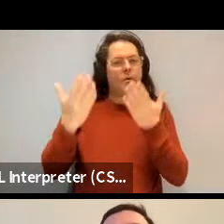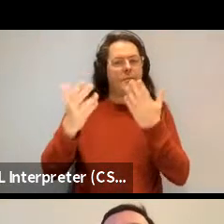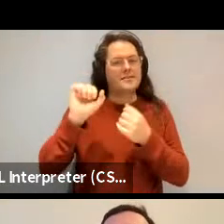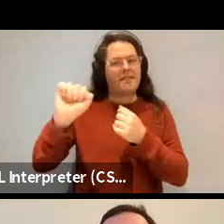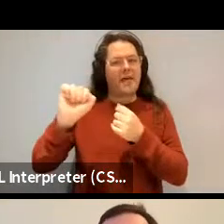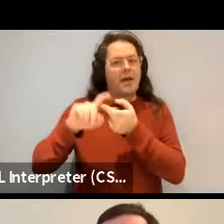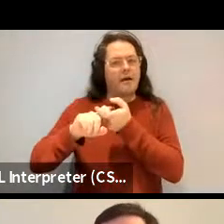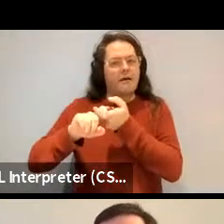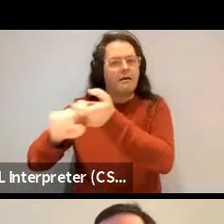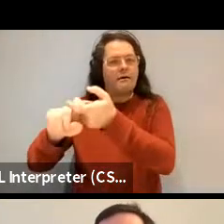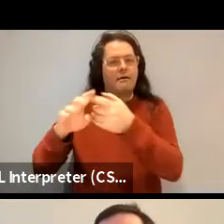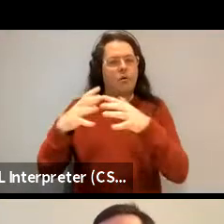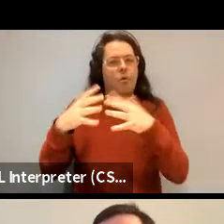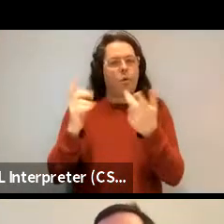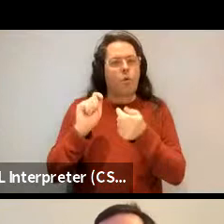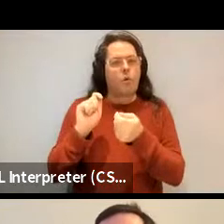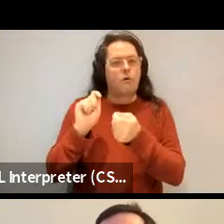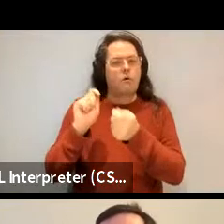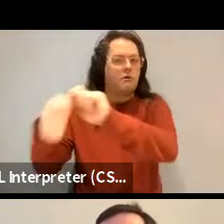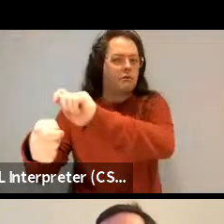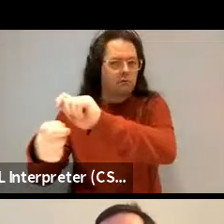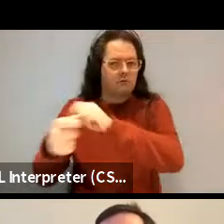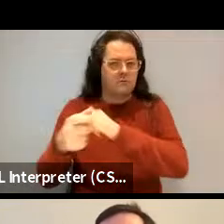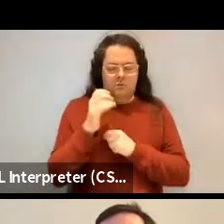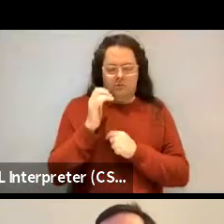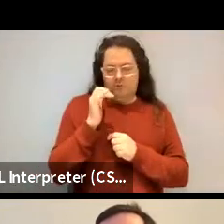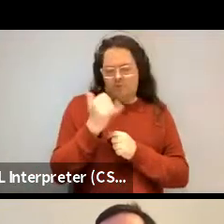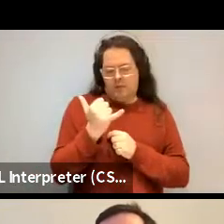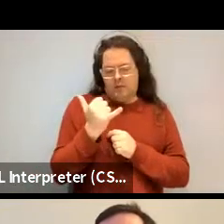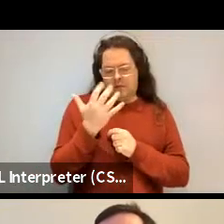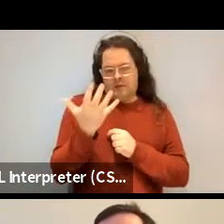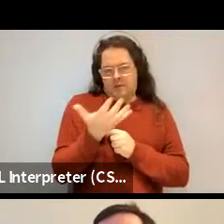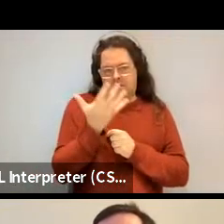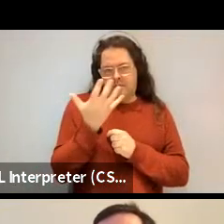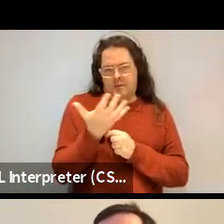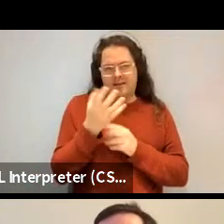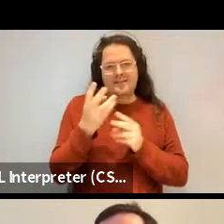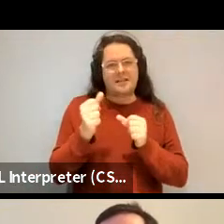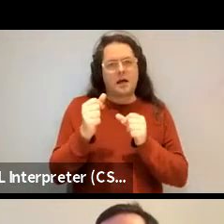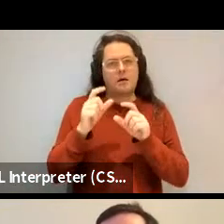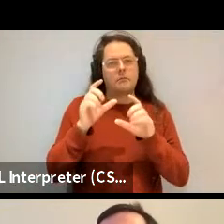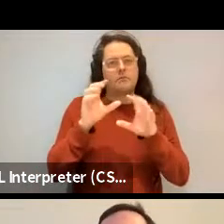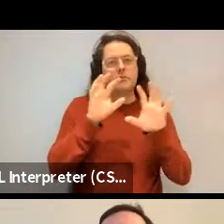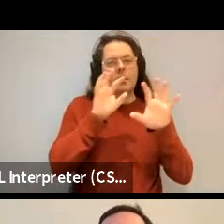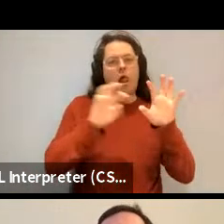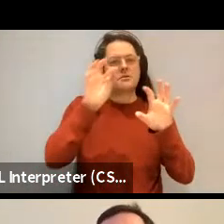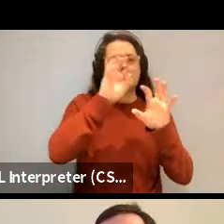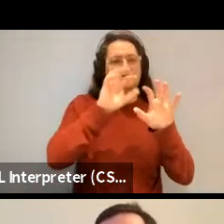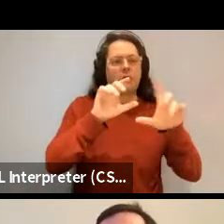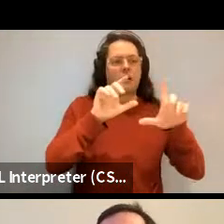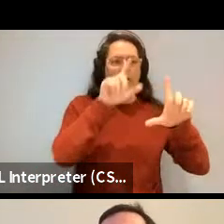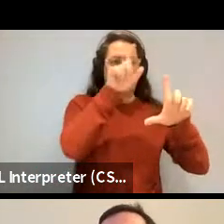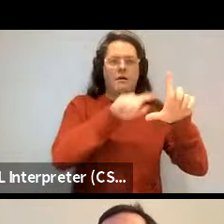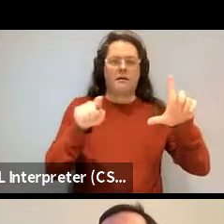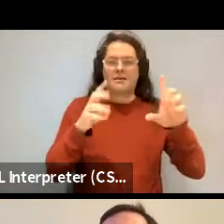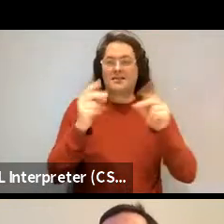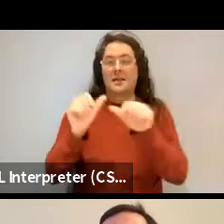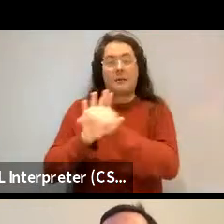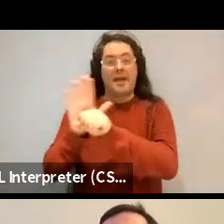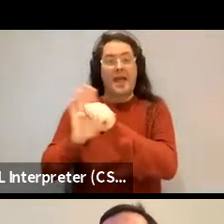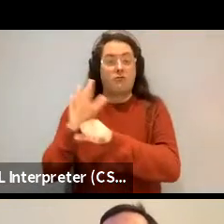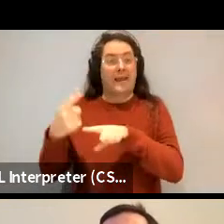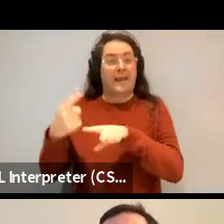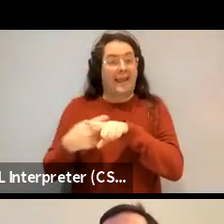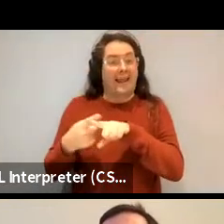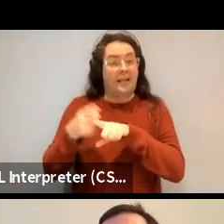in, in doing this extension? So you might see, you know, uh, some clusters of, uh, geographical areas in English,